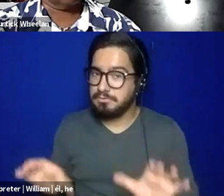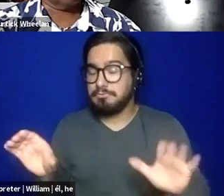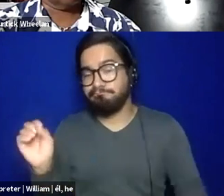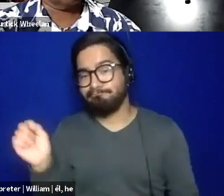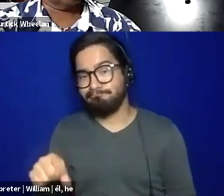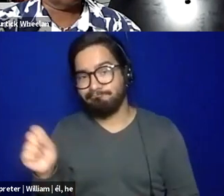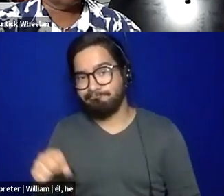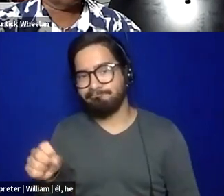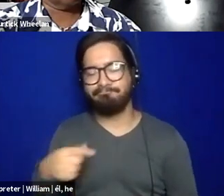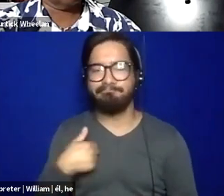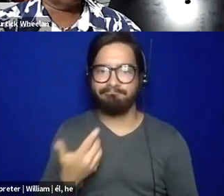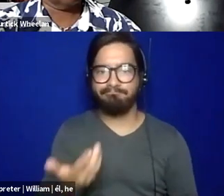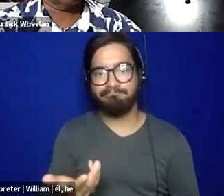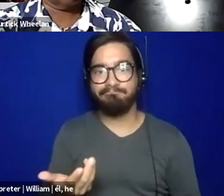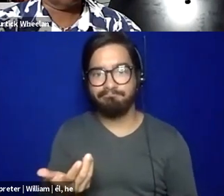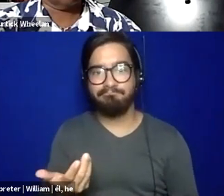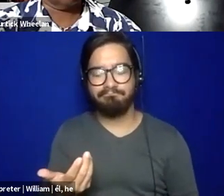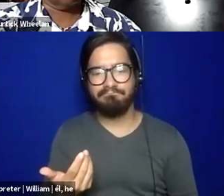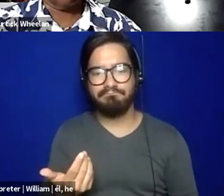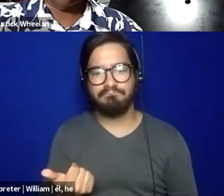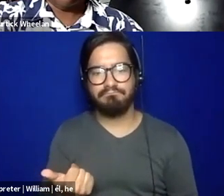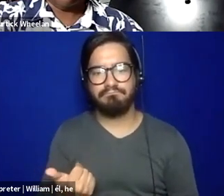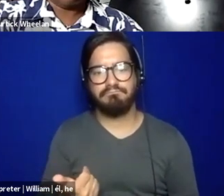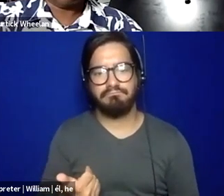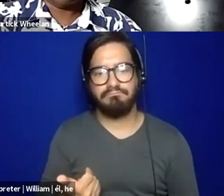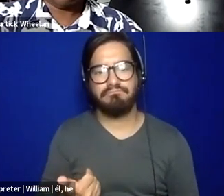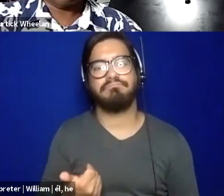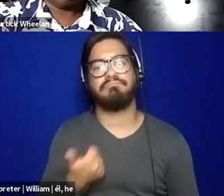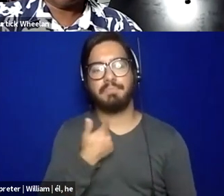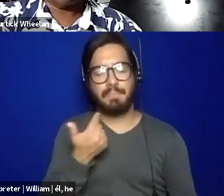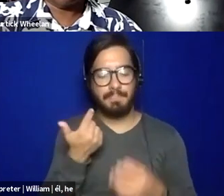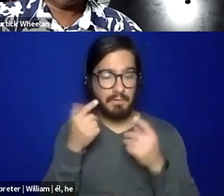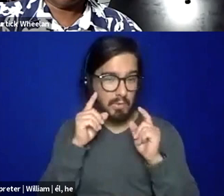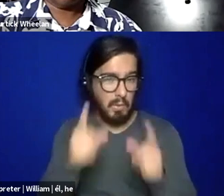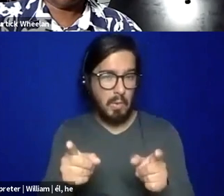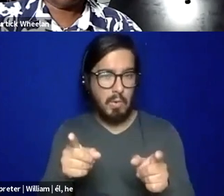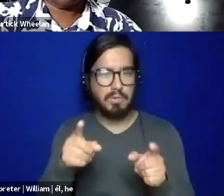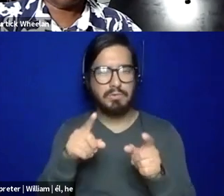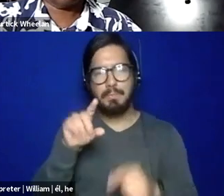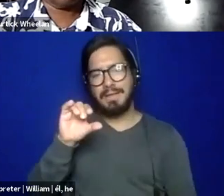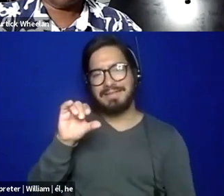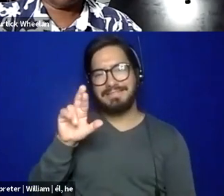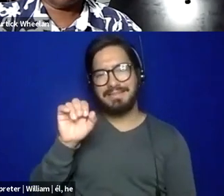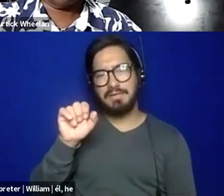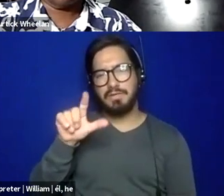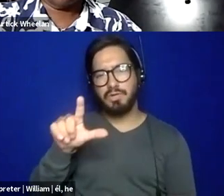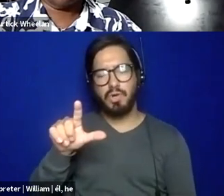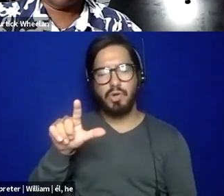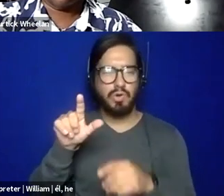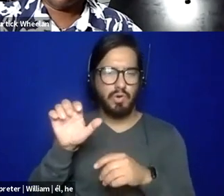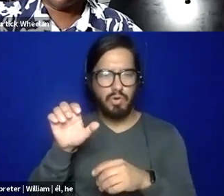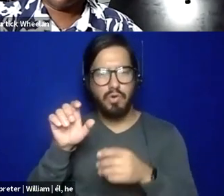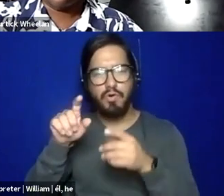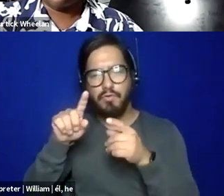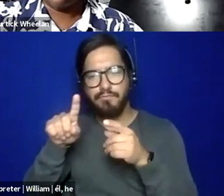leave public defender life, I go into my circle facilitator world. And, but it's, I, it took